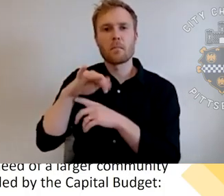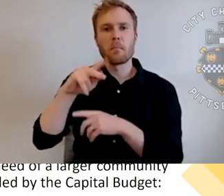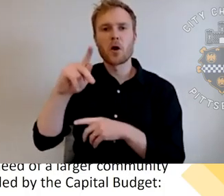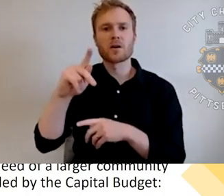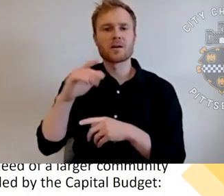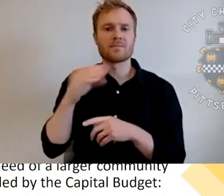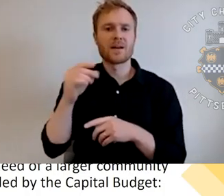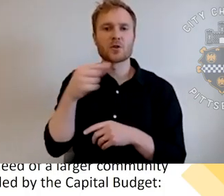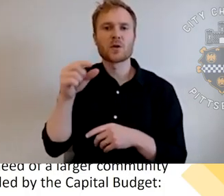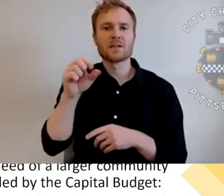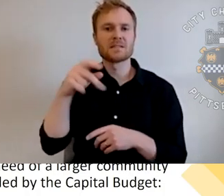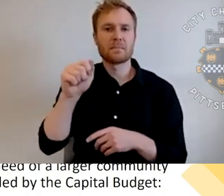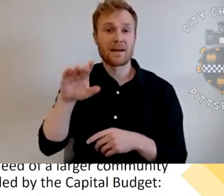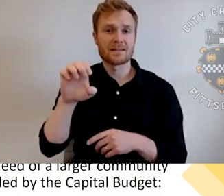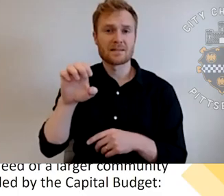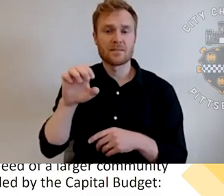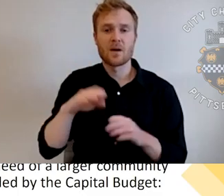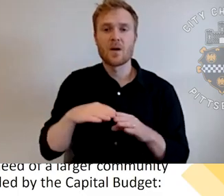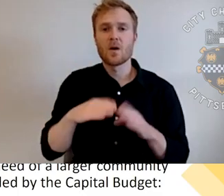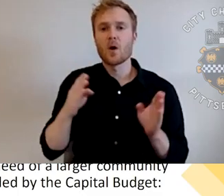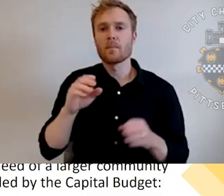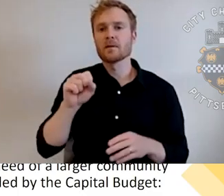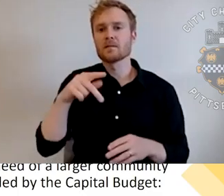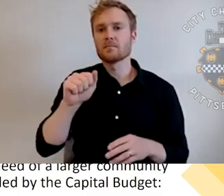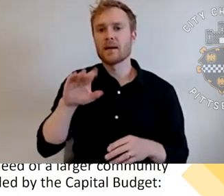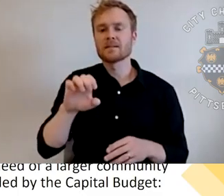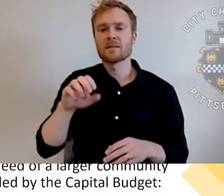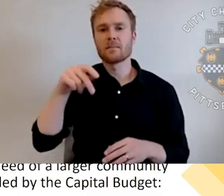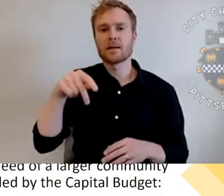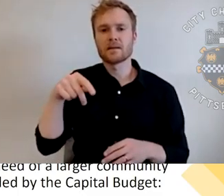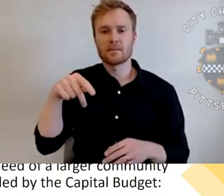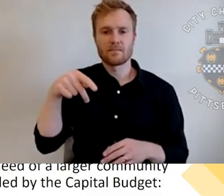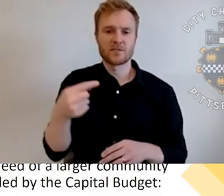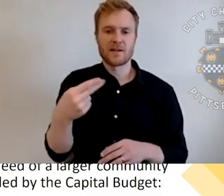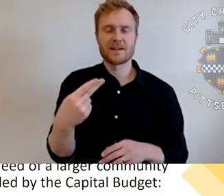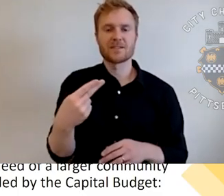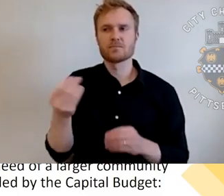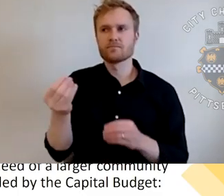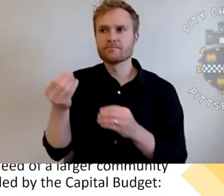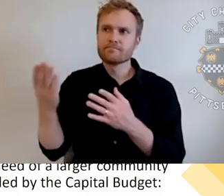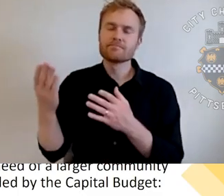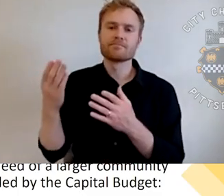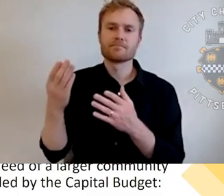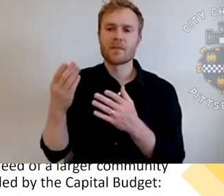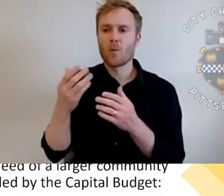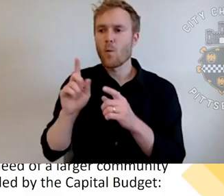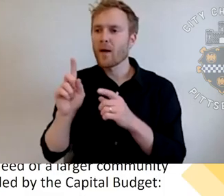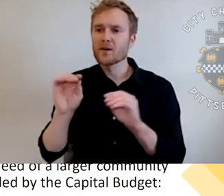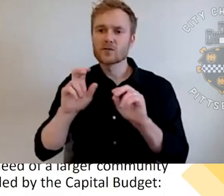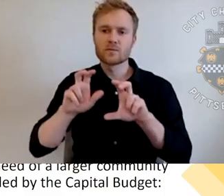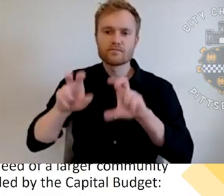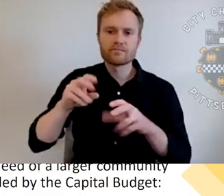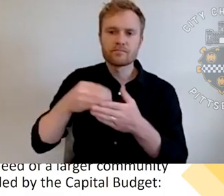Uh, open space PGH, uh, made recommendations to invest or redevelop, relocate,